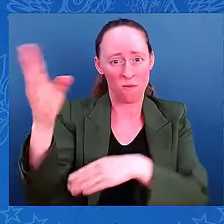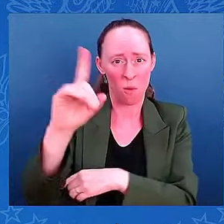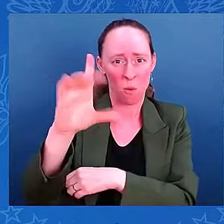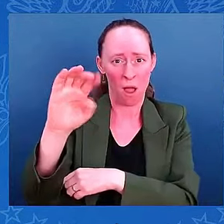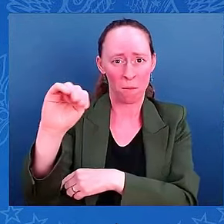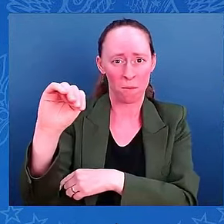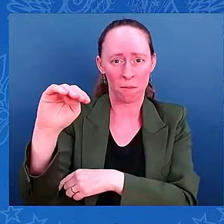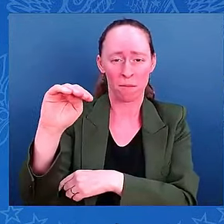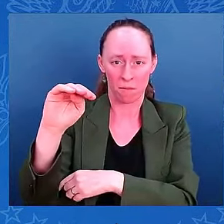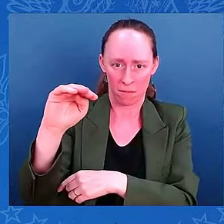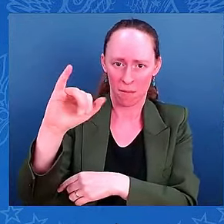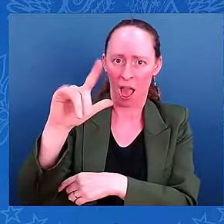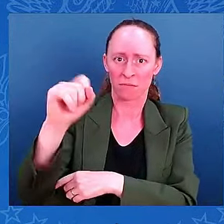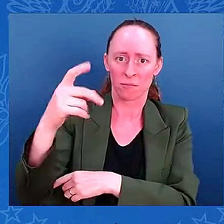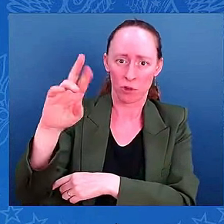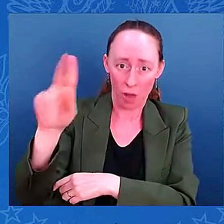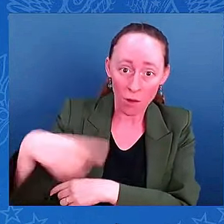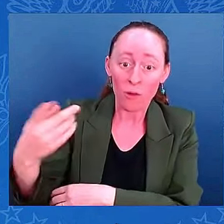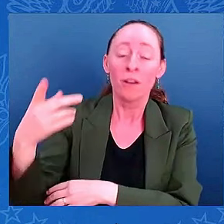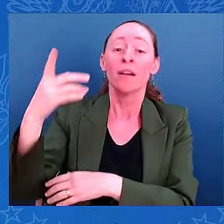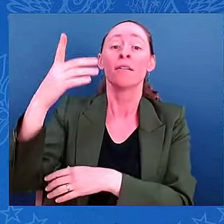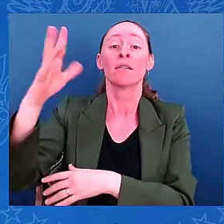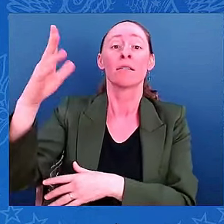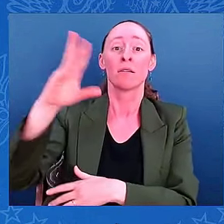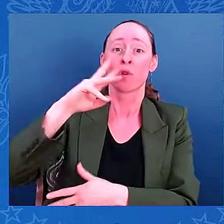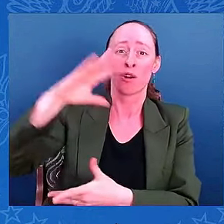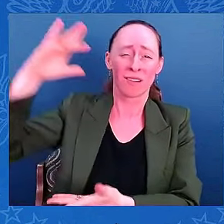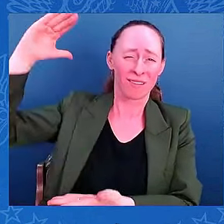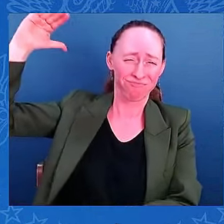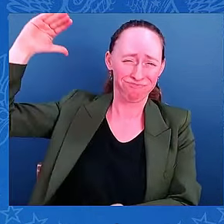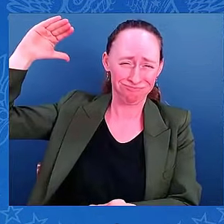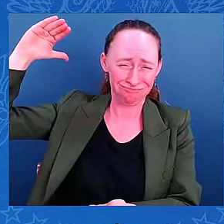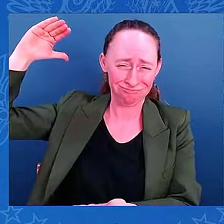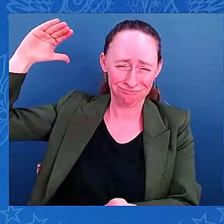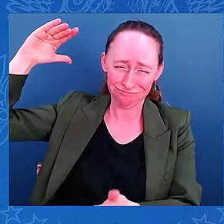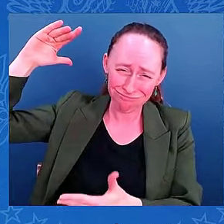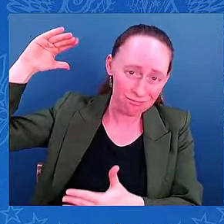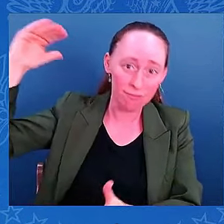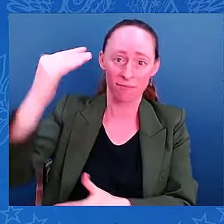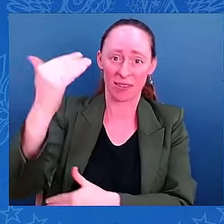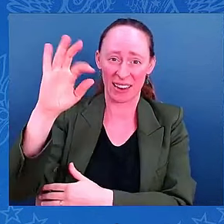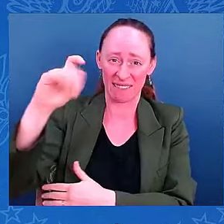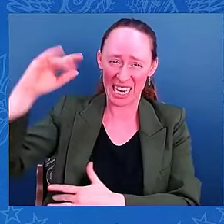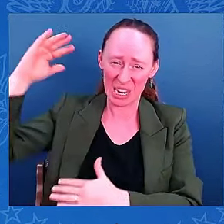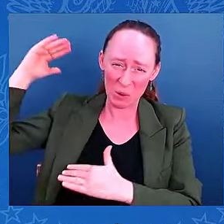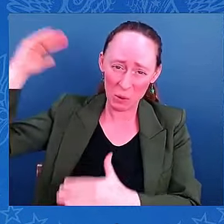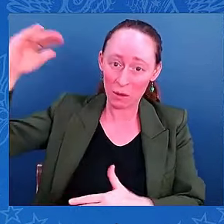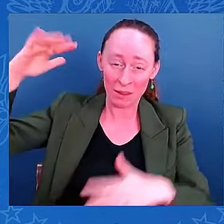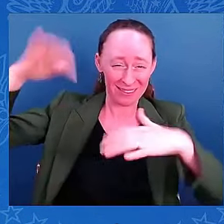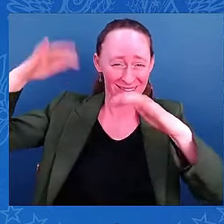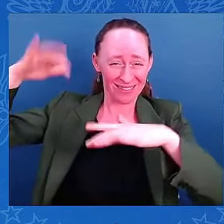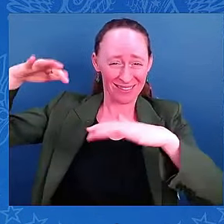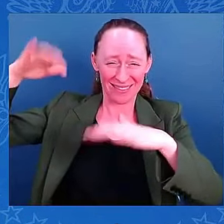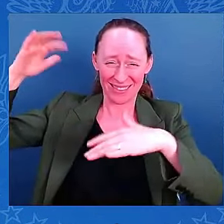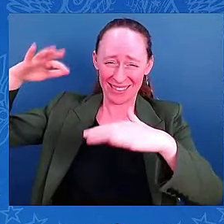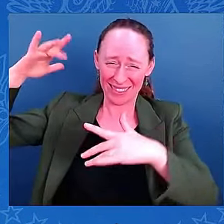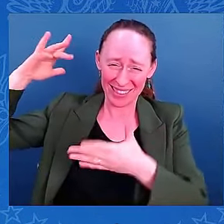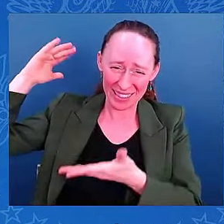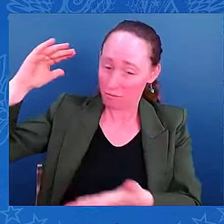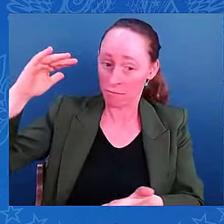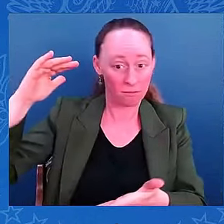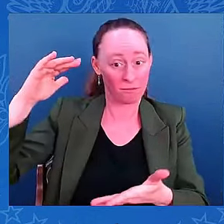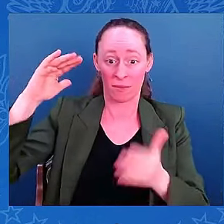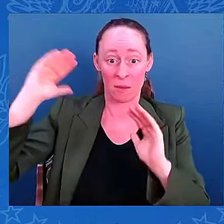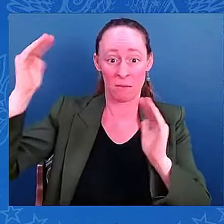it's looking like the storm of the century. I'm here with leaders of my administration who are on the front lines preparing for this storm